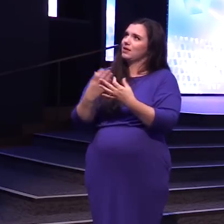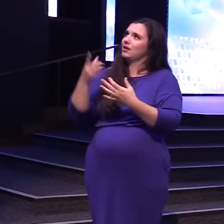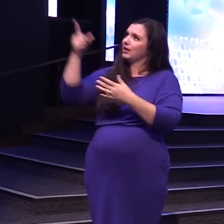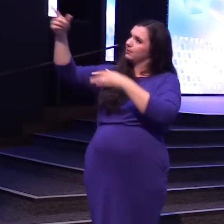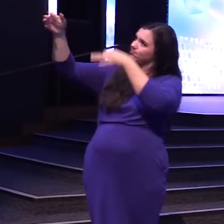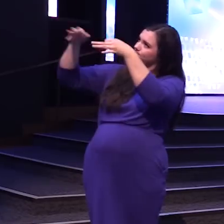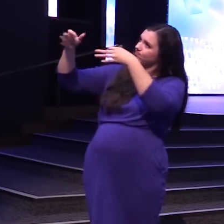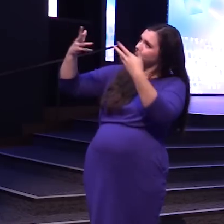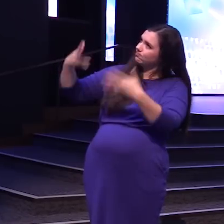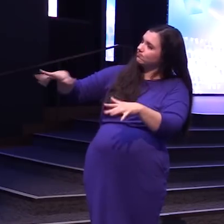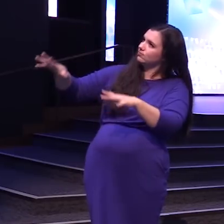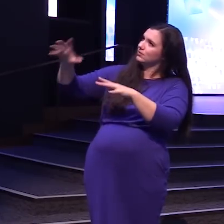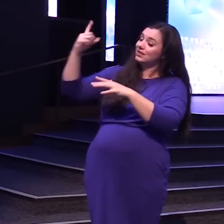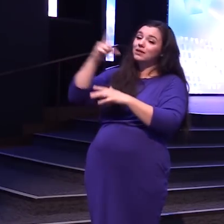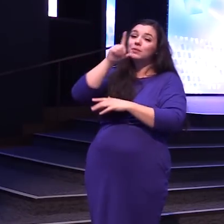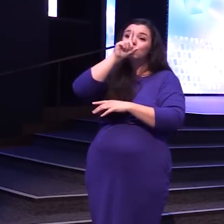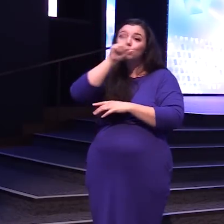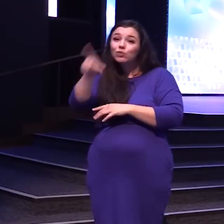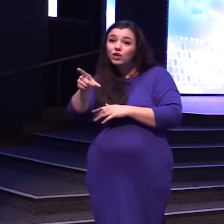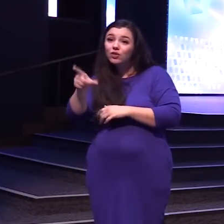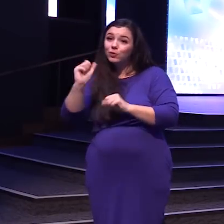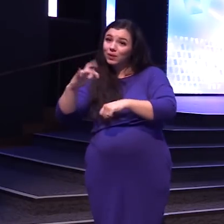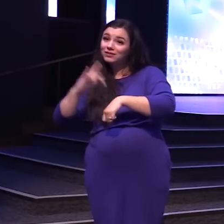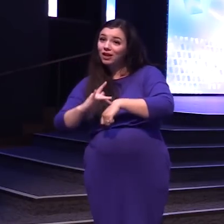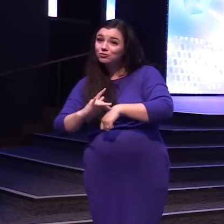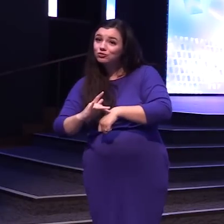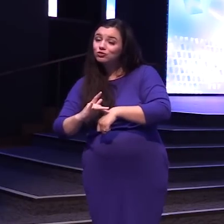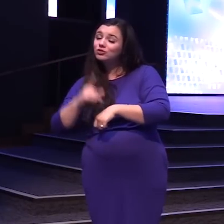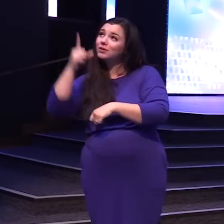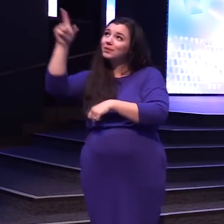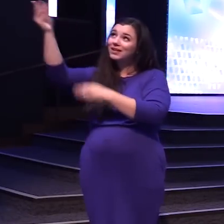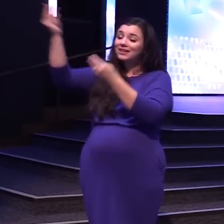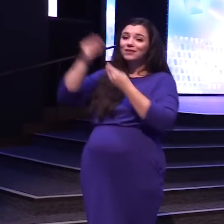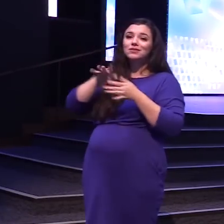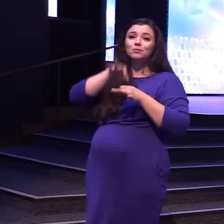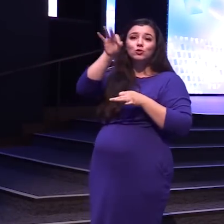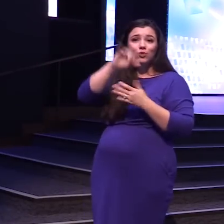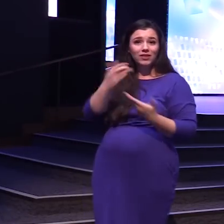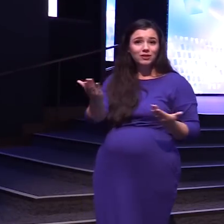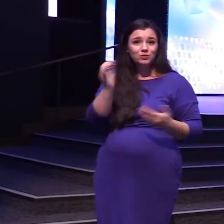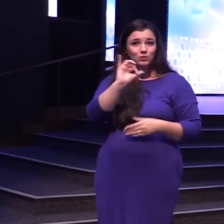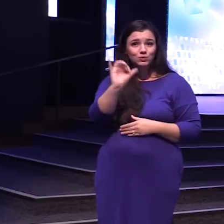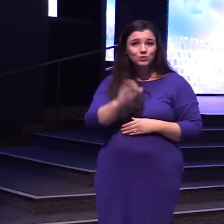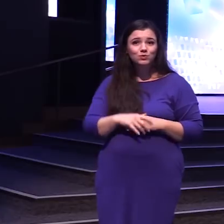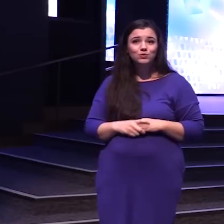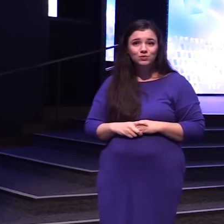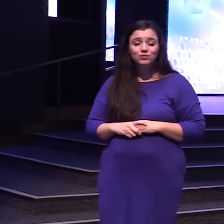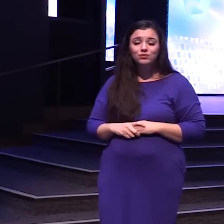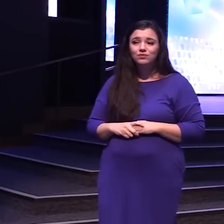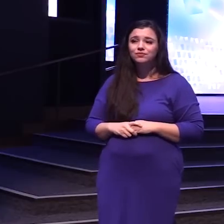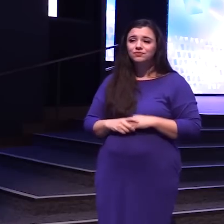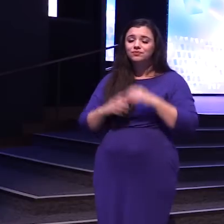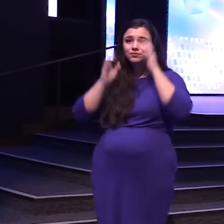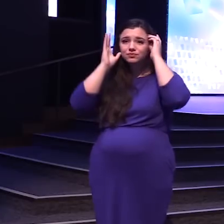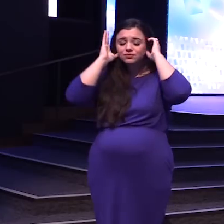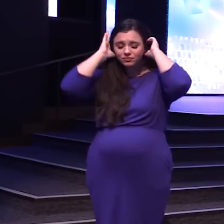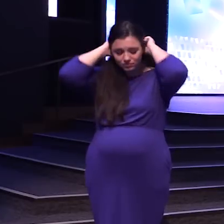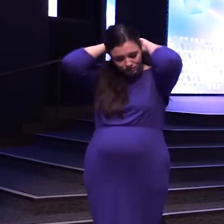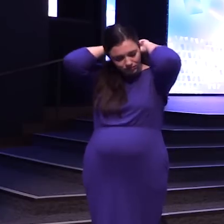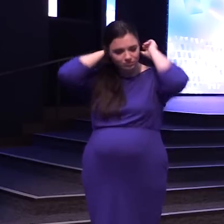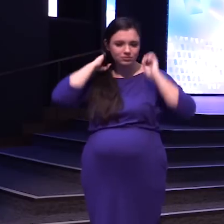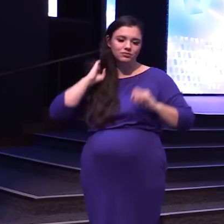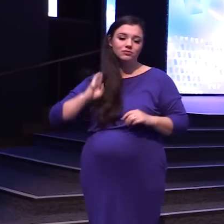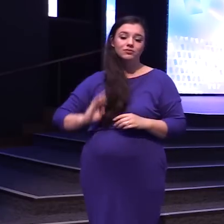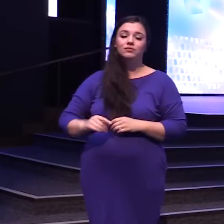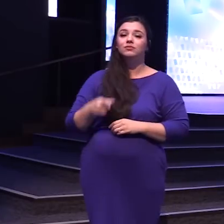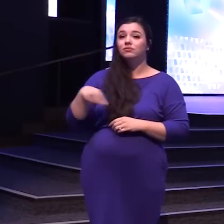He's given us Real things That are tangible And he's given us Spiritual things And knowing what And where your